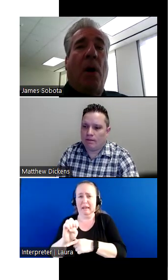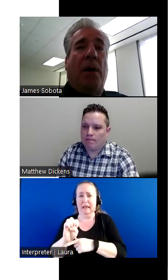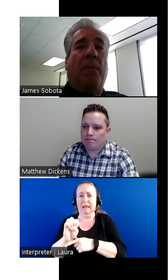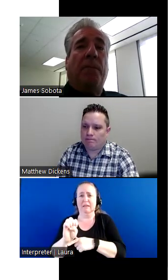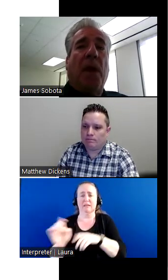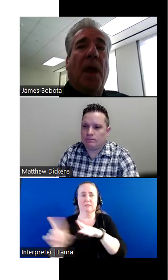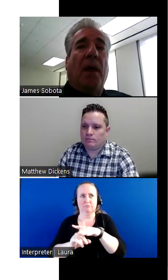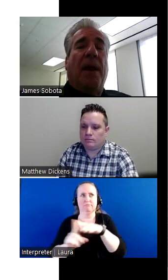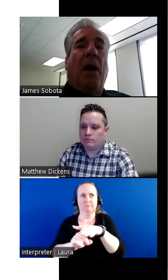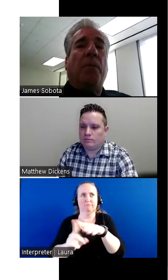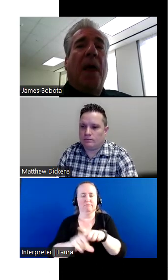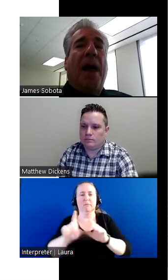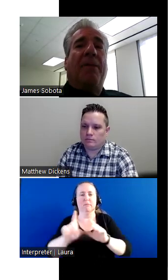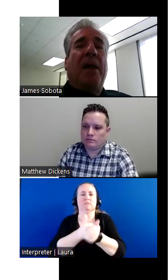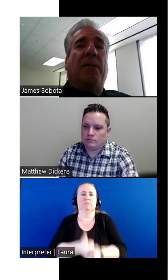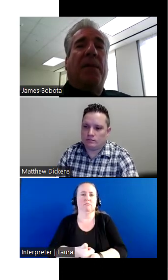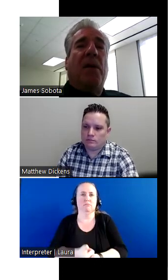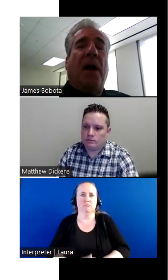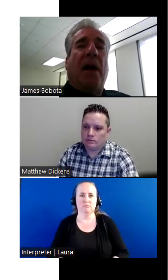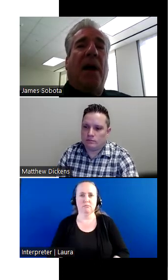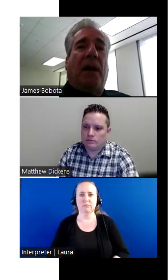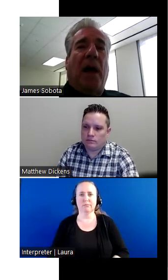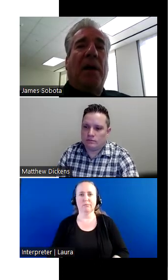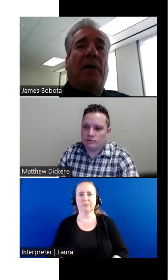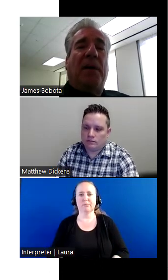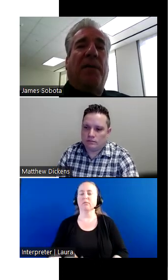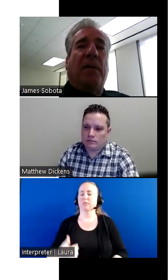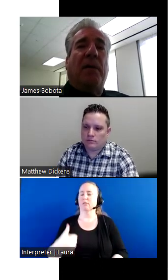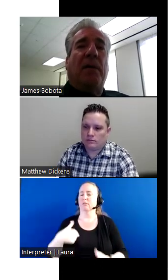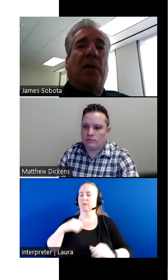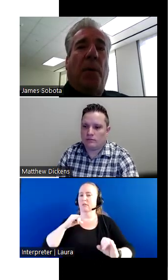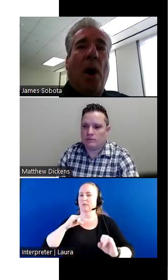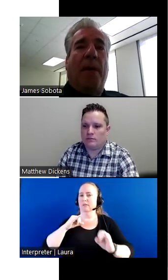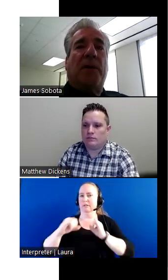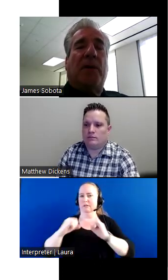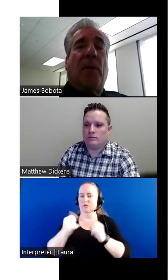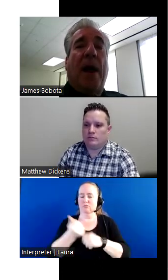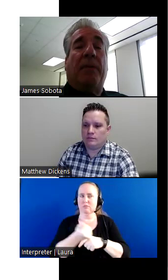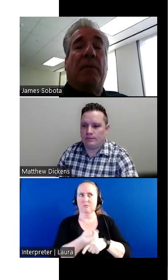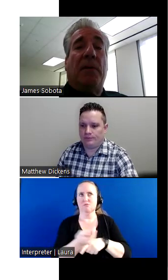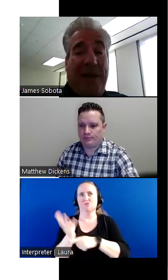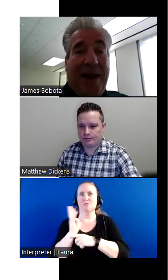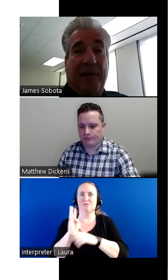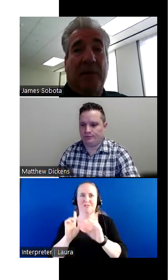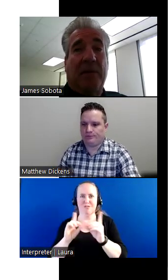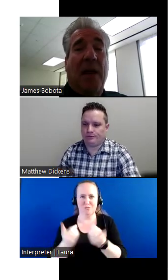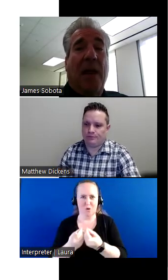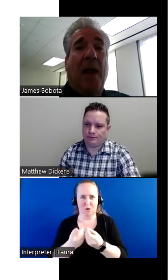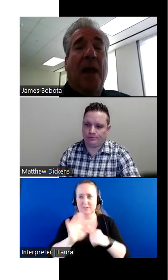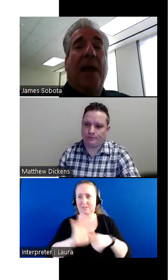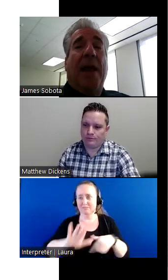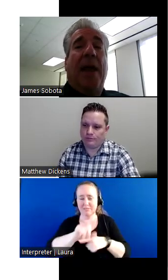brought up. Now I've interviewed a lot of different departments throughout Texas.